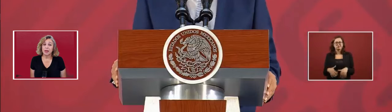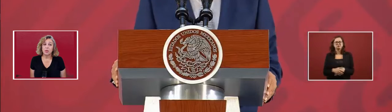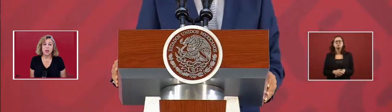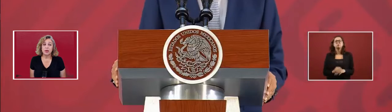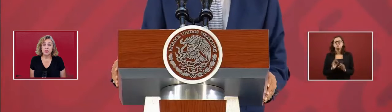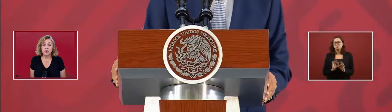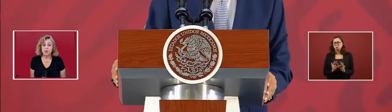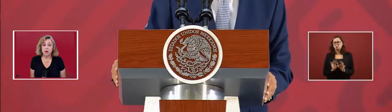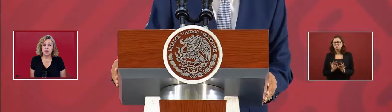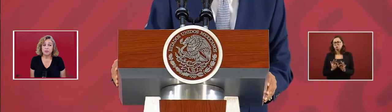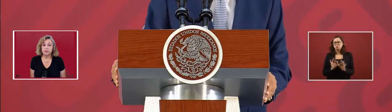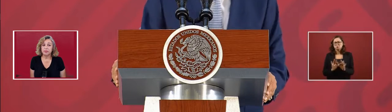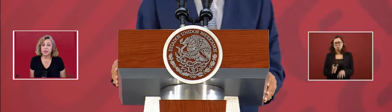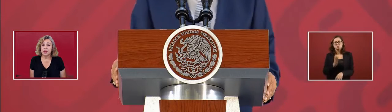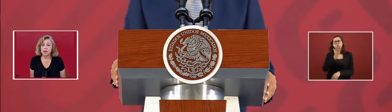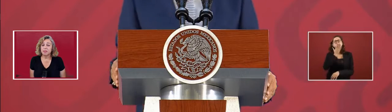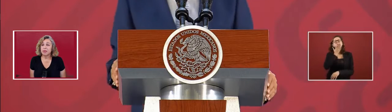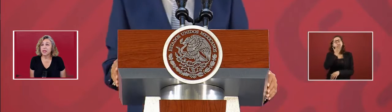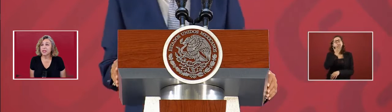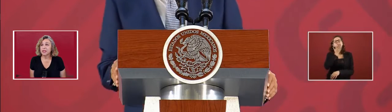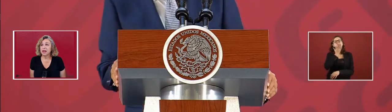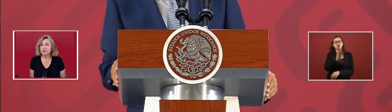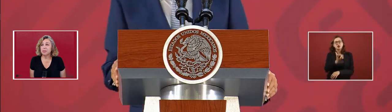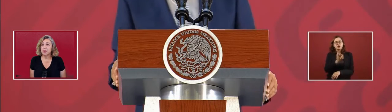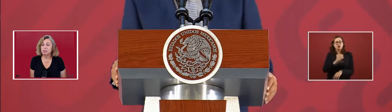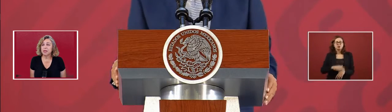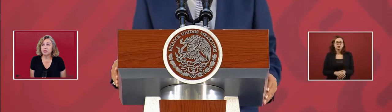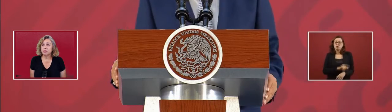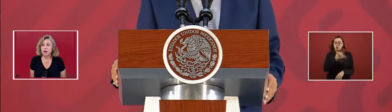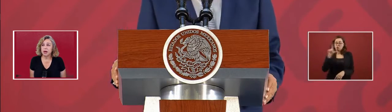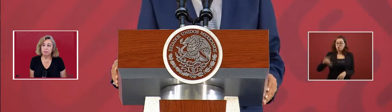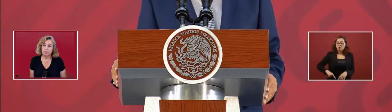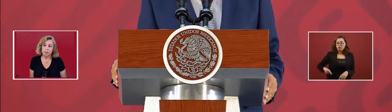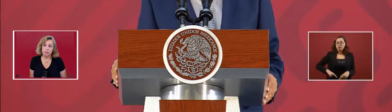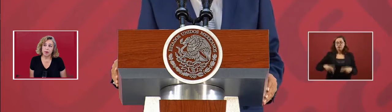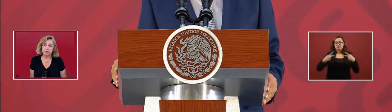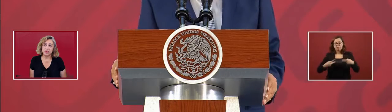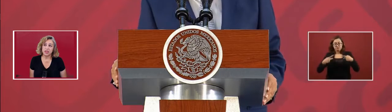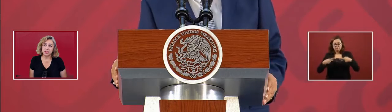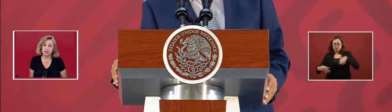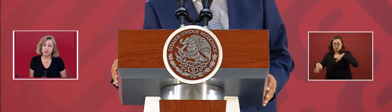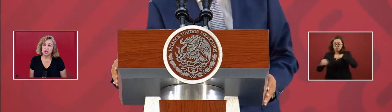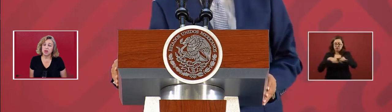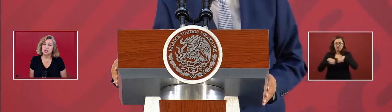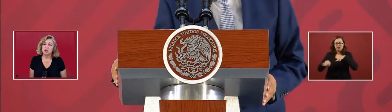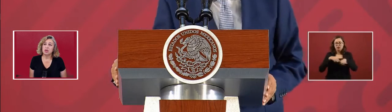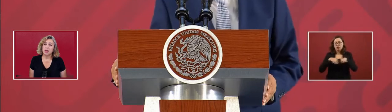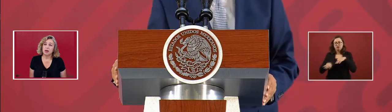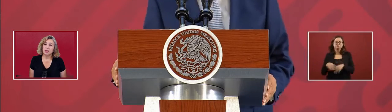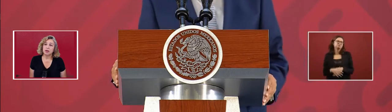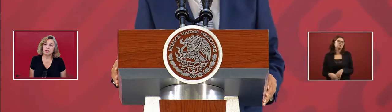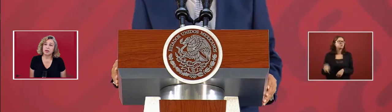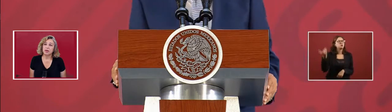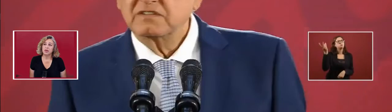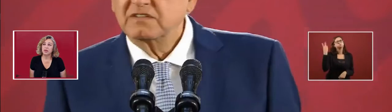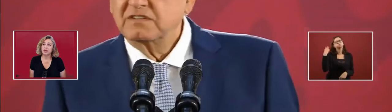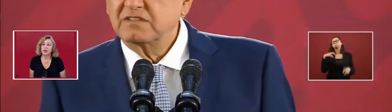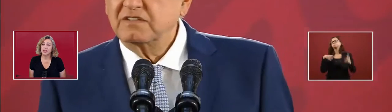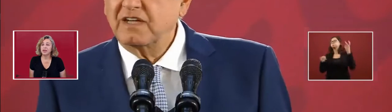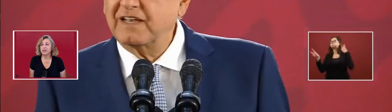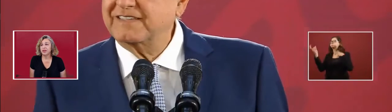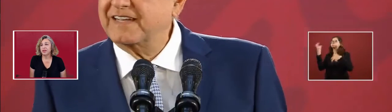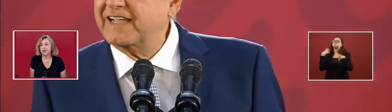We are doing well because now the public officials no longer go